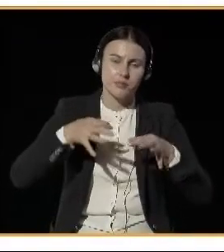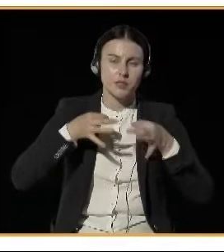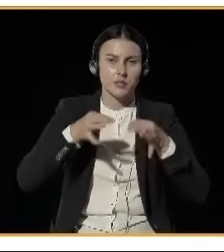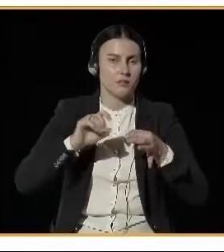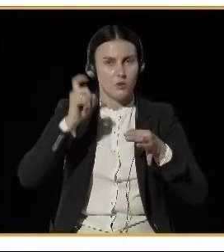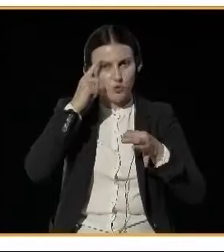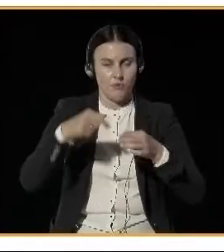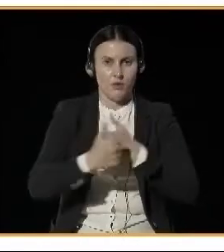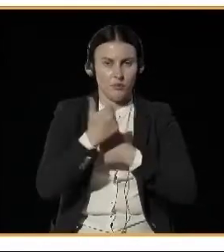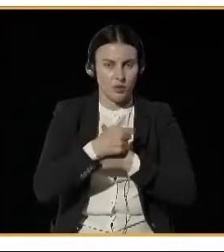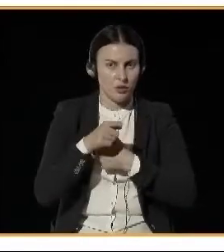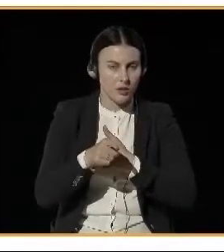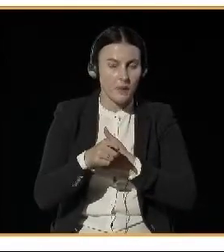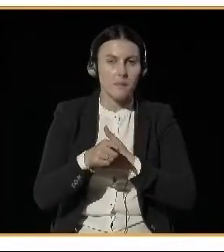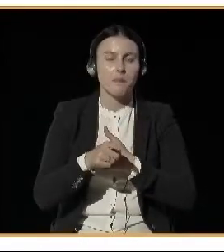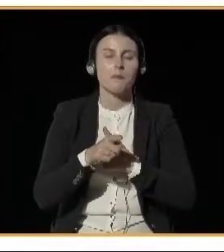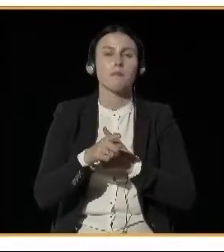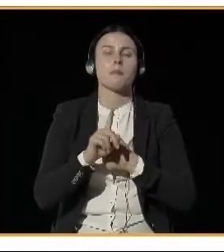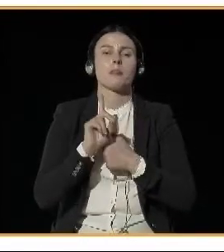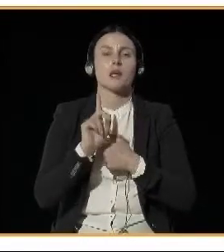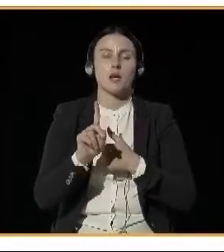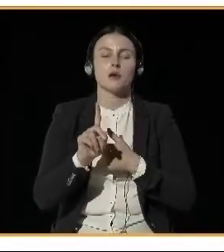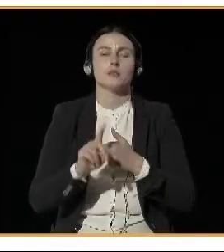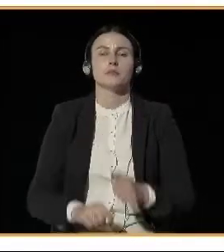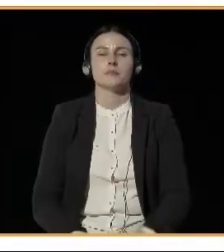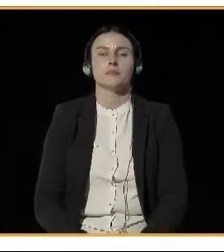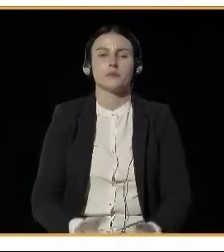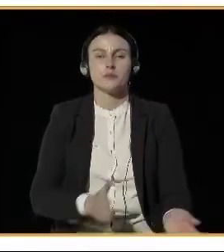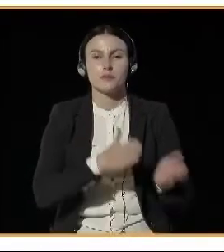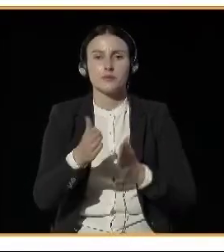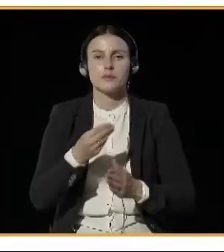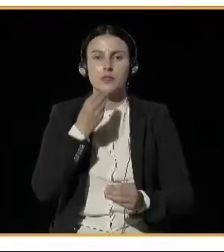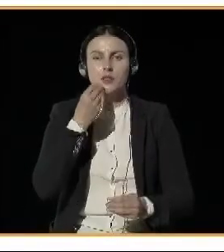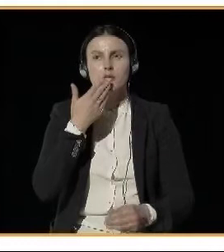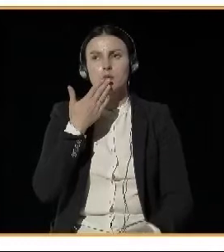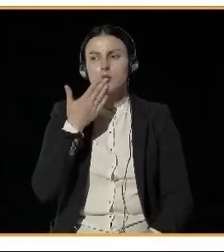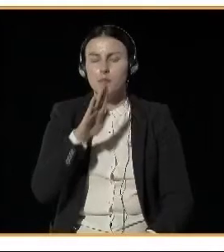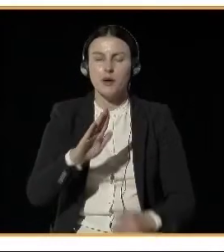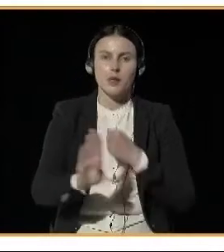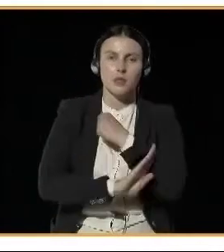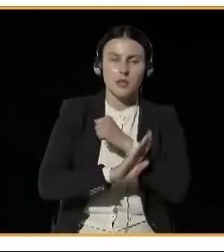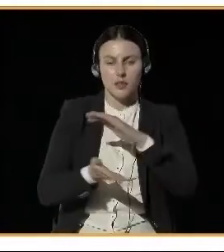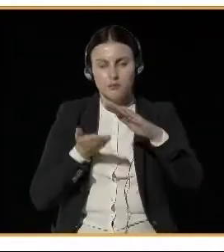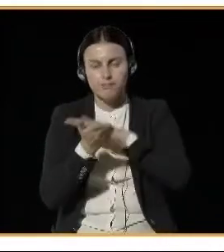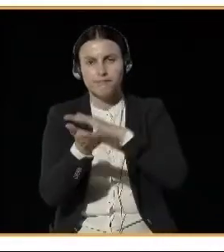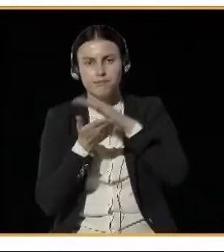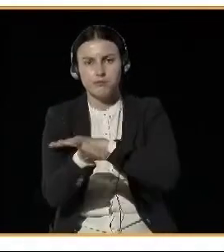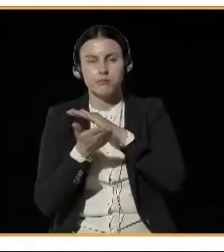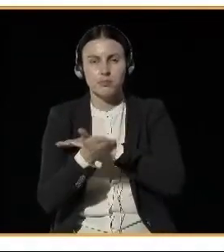road dust. Which then is the most important source in Norway and Oslo.